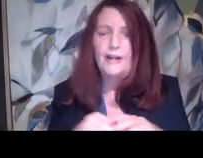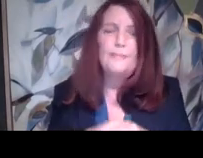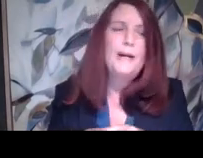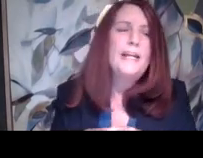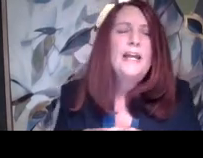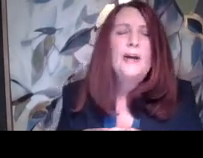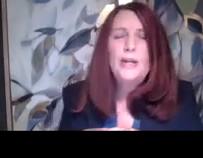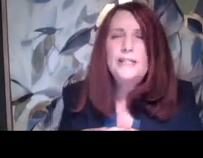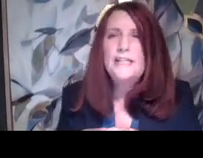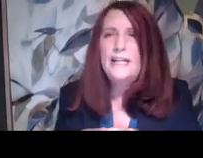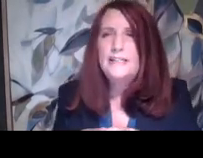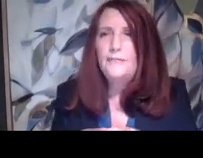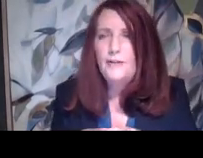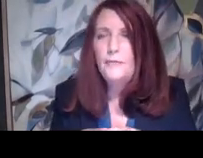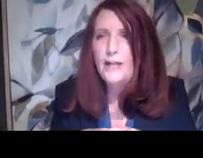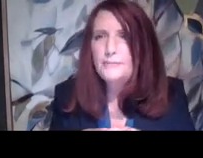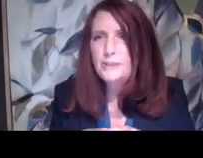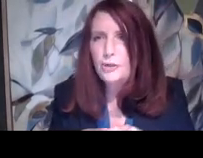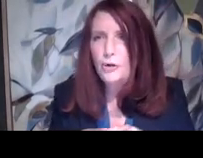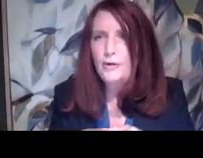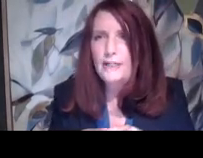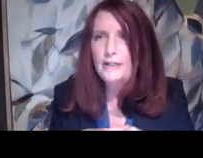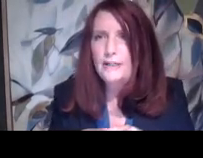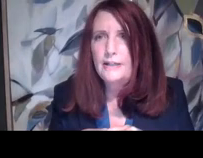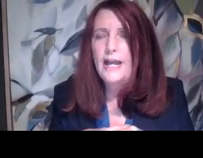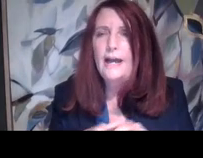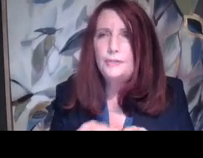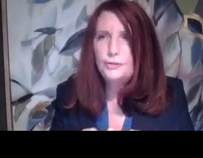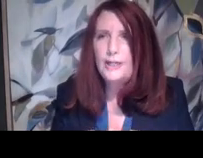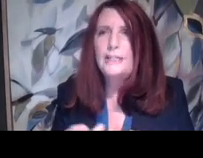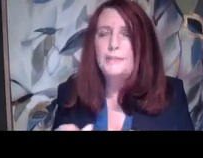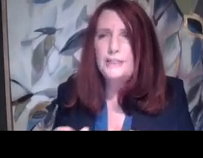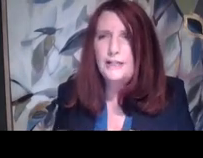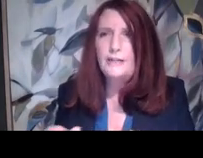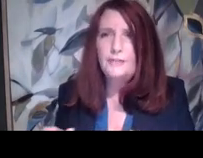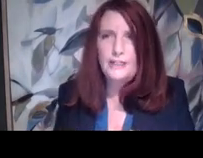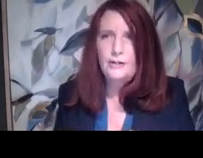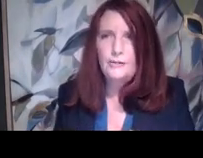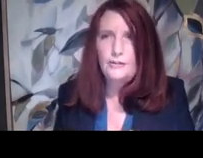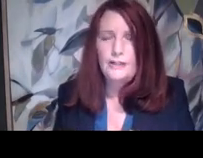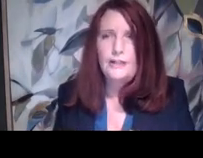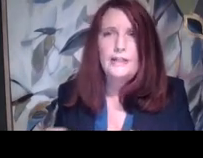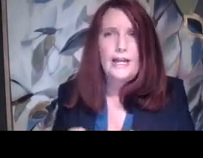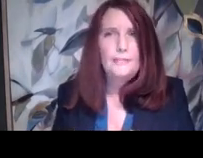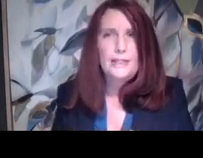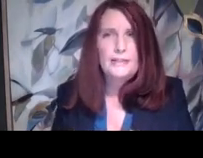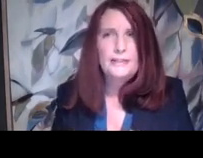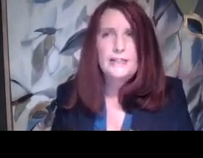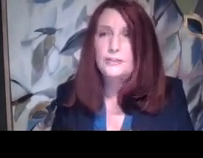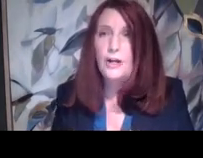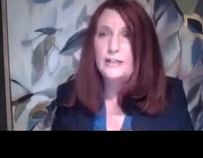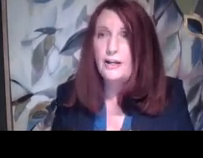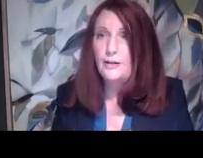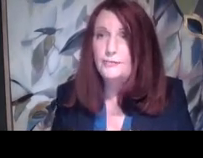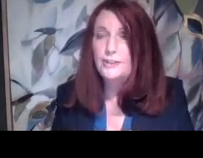do. Um, but is that if, if harassment's occurring. After training's being done every year. Then that means